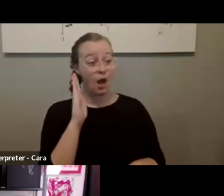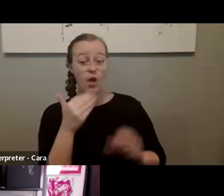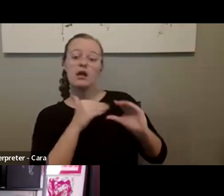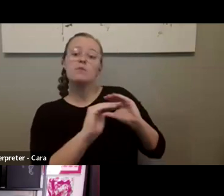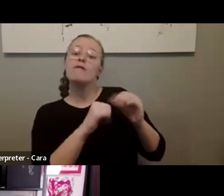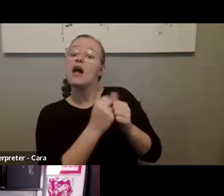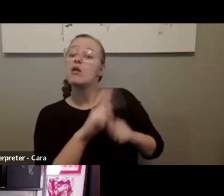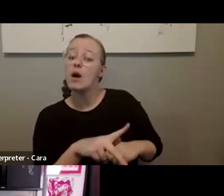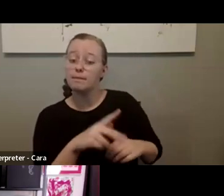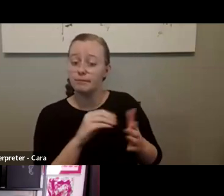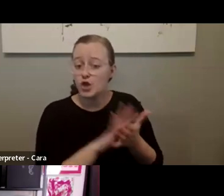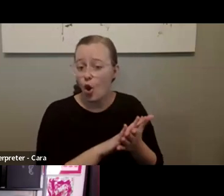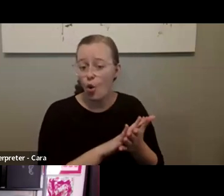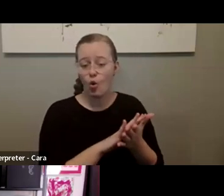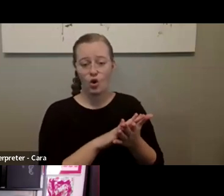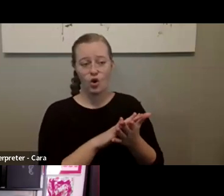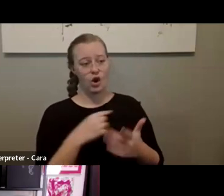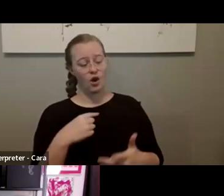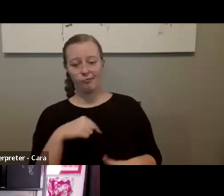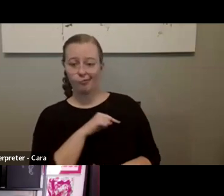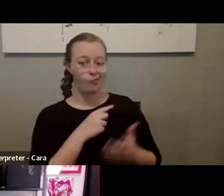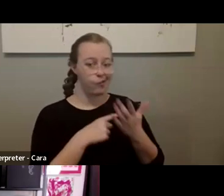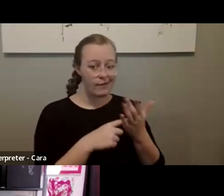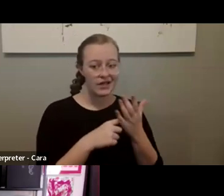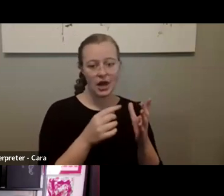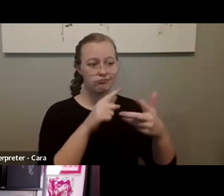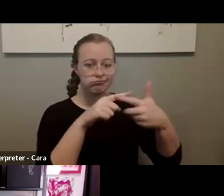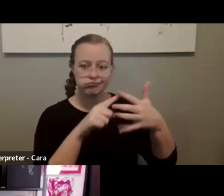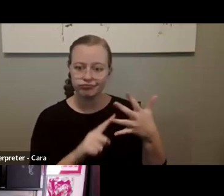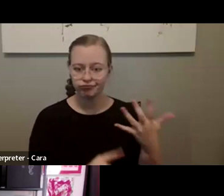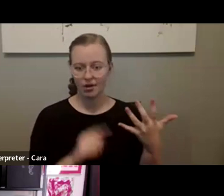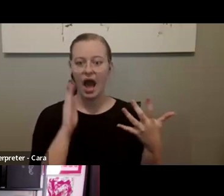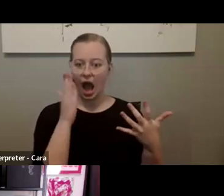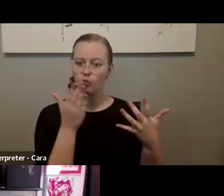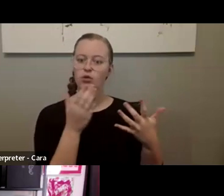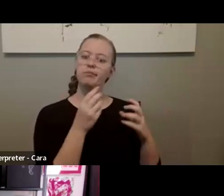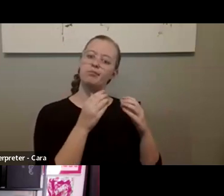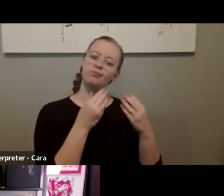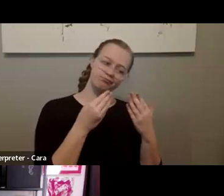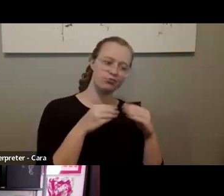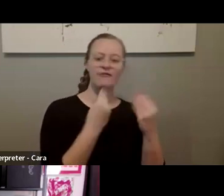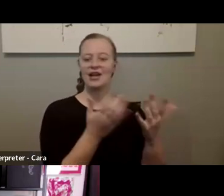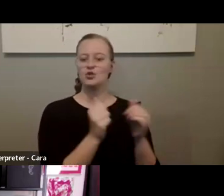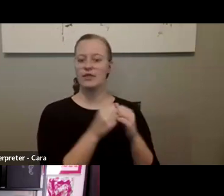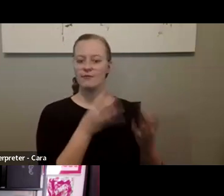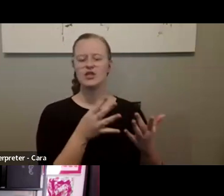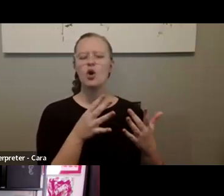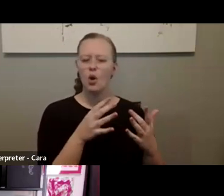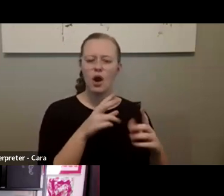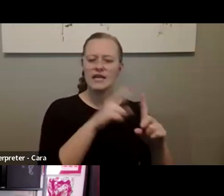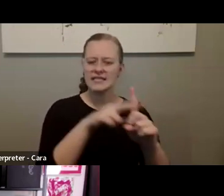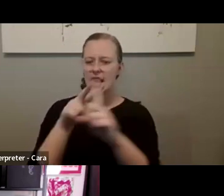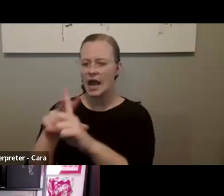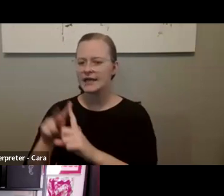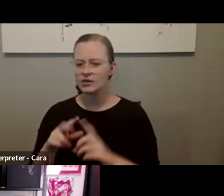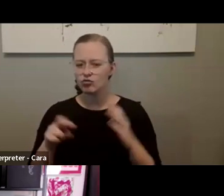a note that I noticed you. We talked about this and you're really interested. I'm going to give that information to you. So assigning specific roles is a great